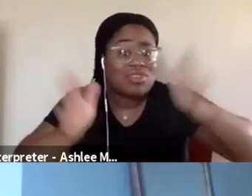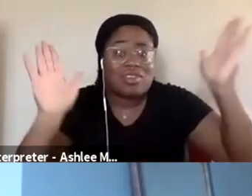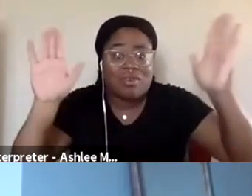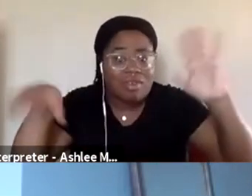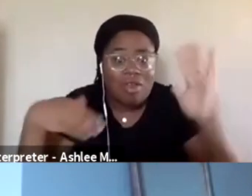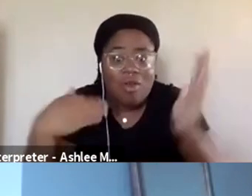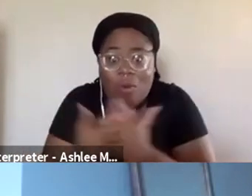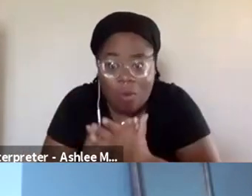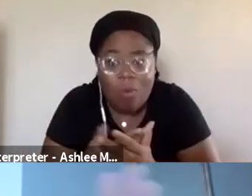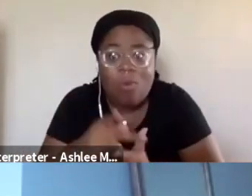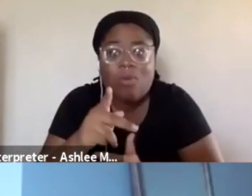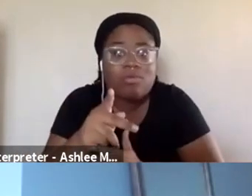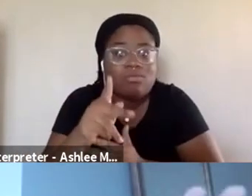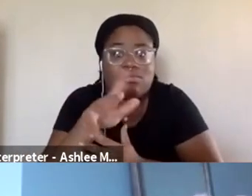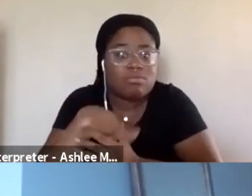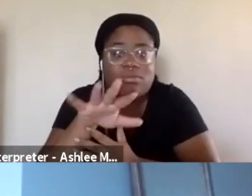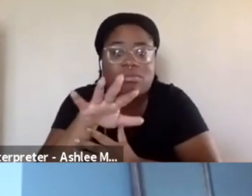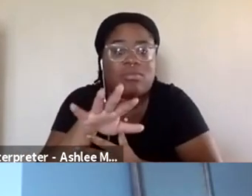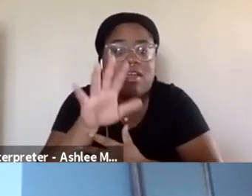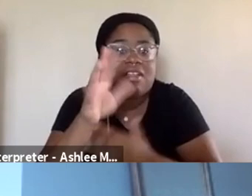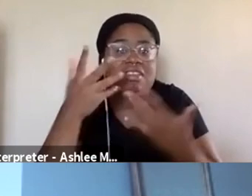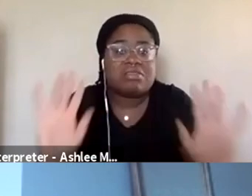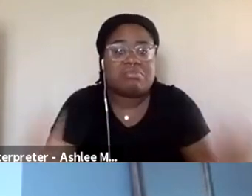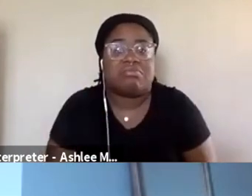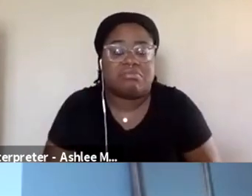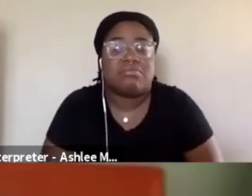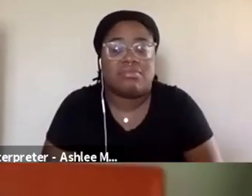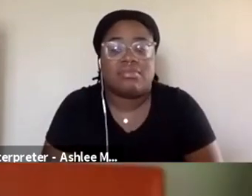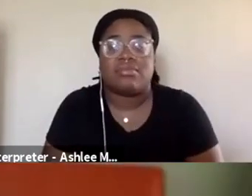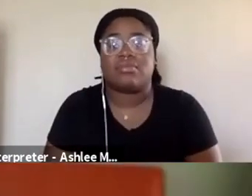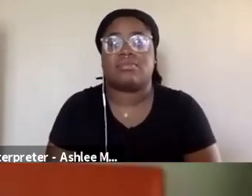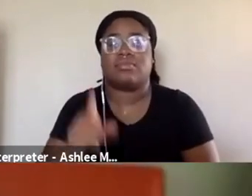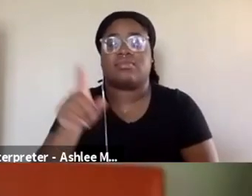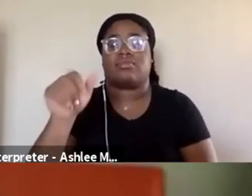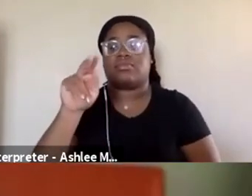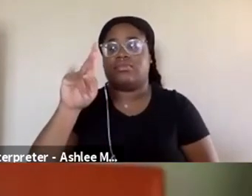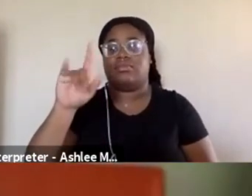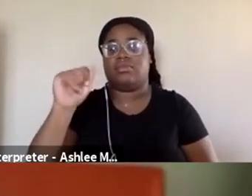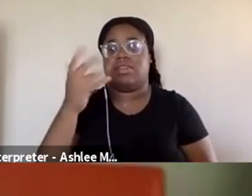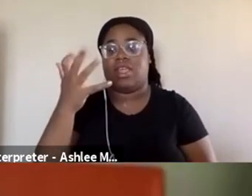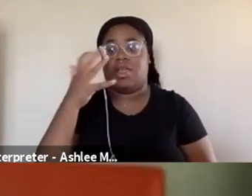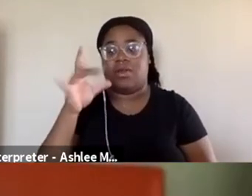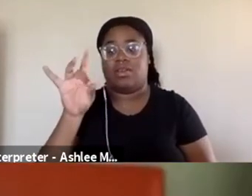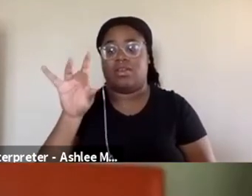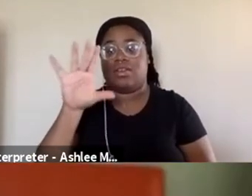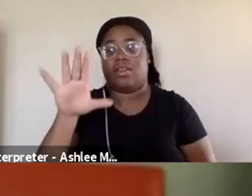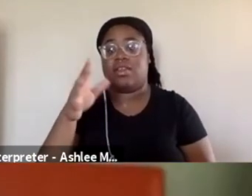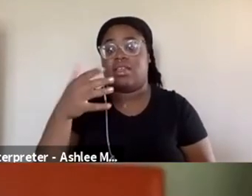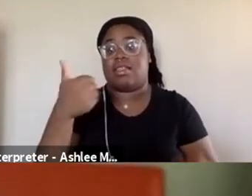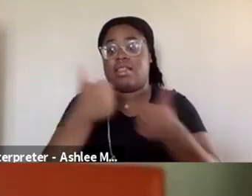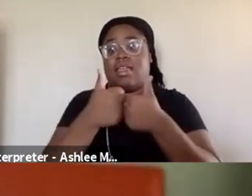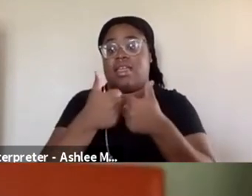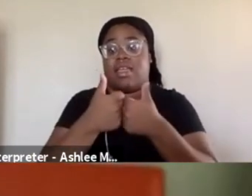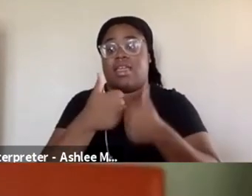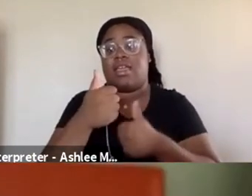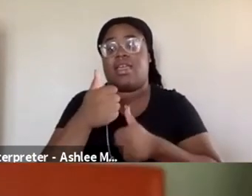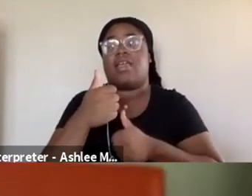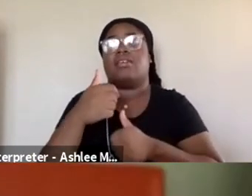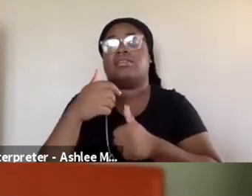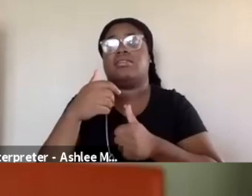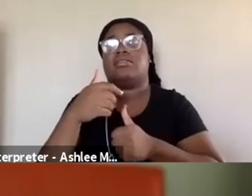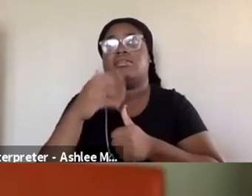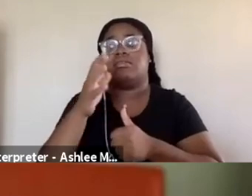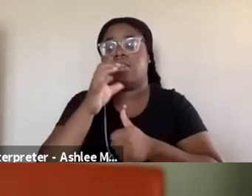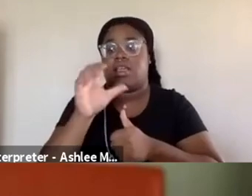everywhere. That's it. I just, I just, want to plug that the games hotline along with take. This is working on